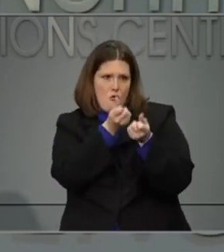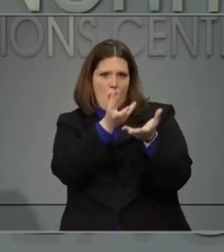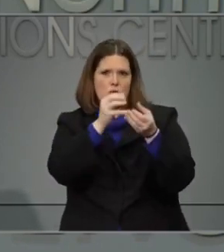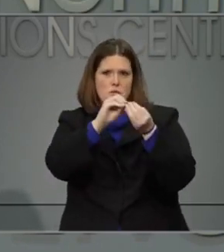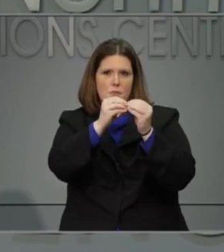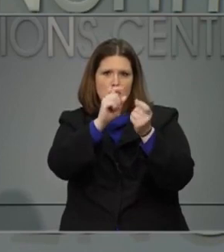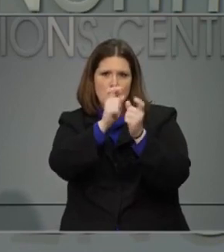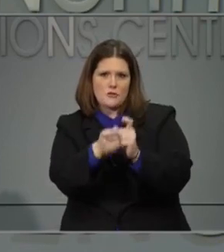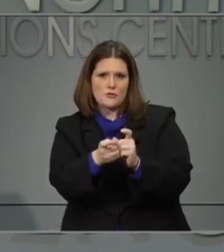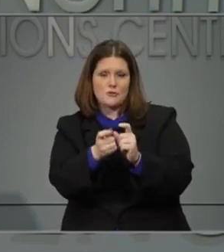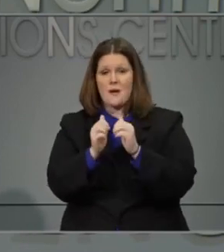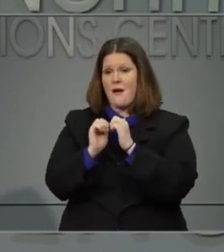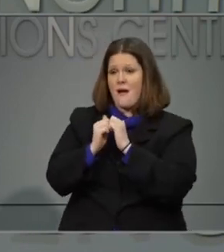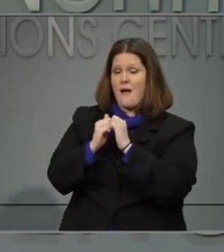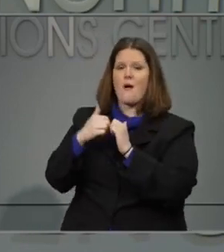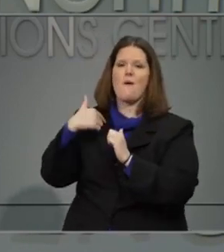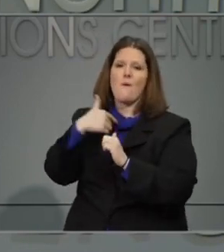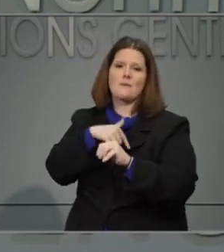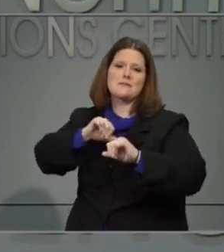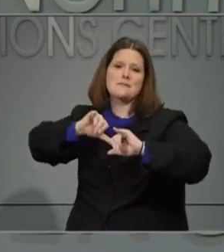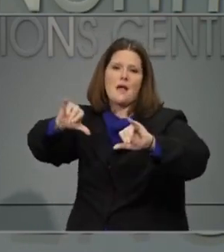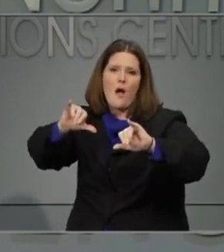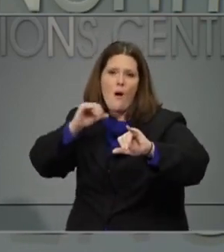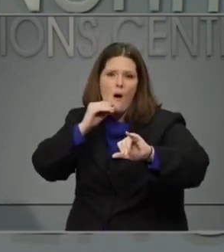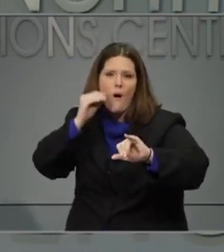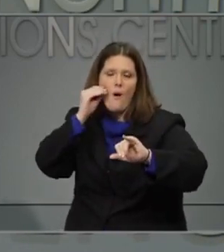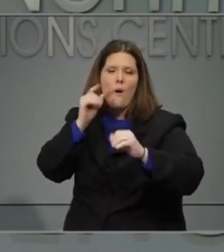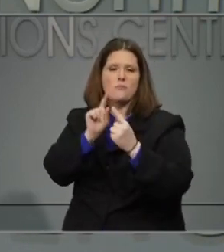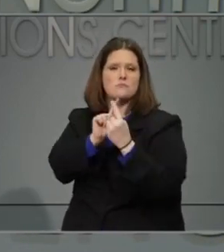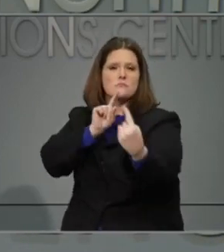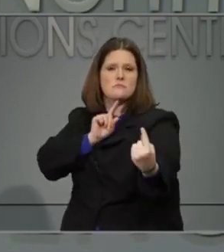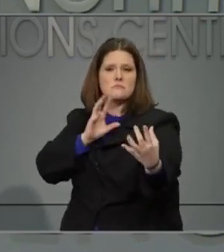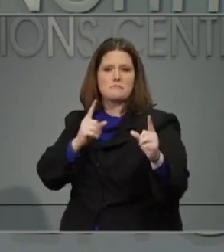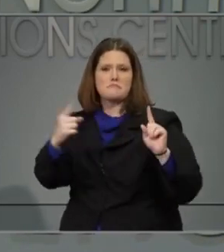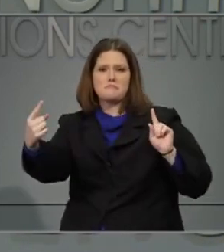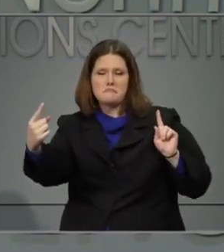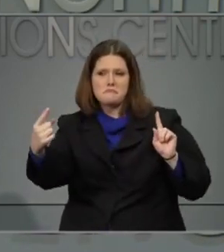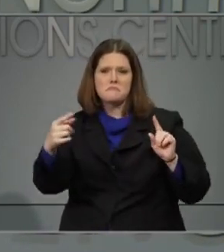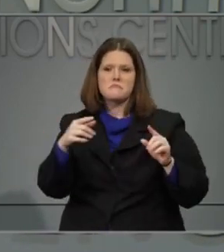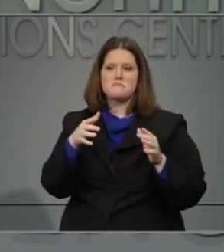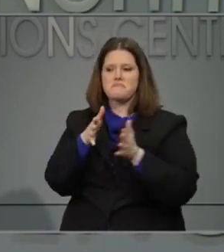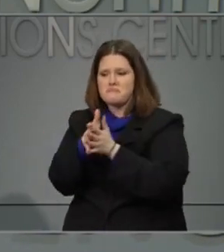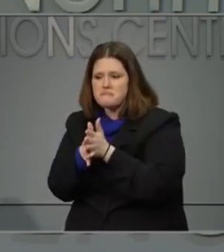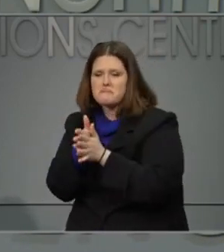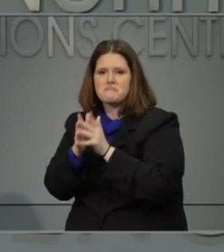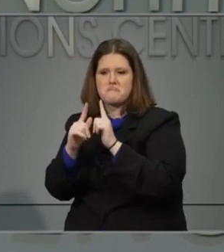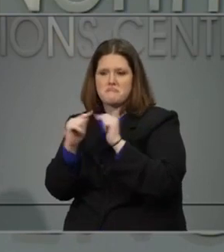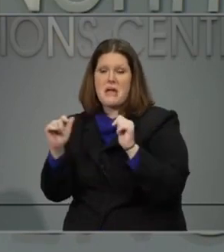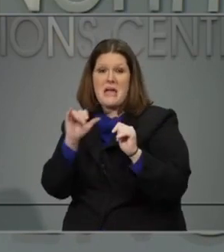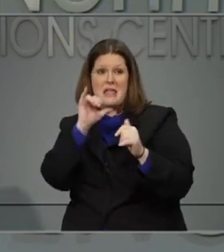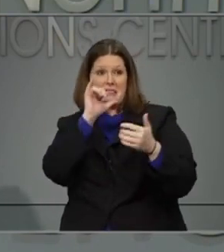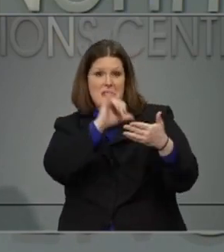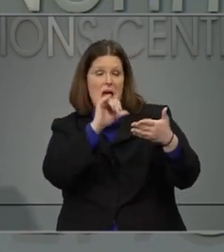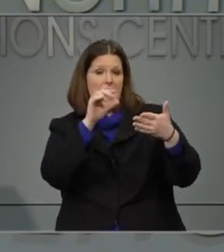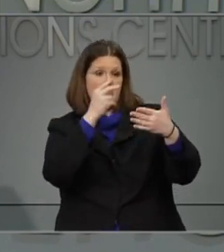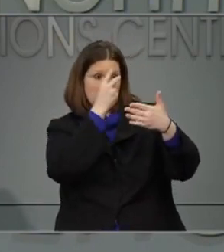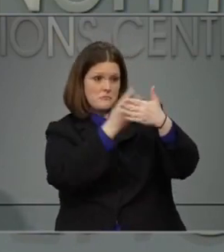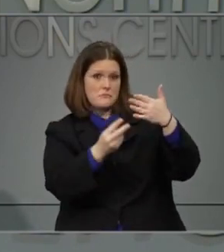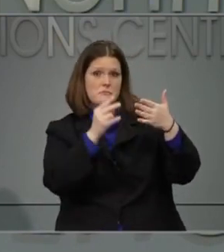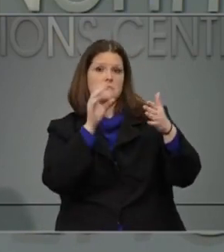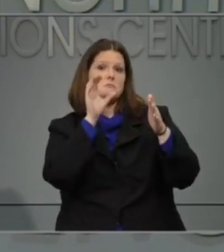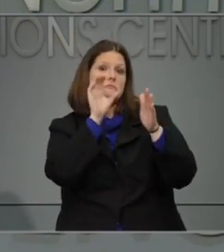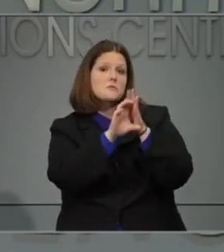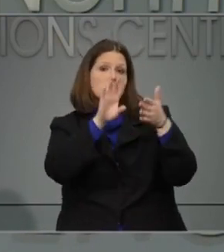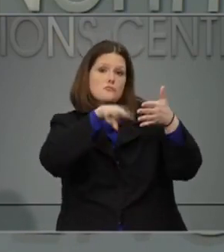distancing and staying home. So that's an important part of showing us what's coming. Another important